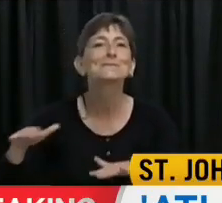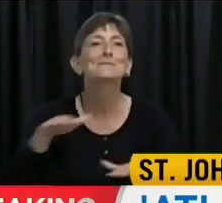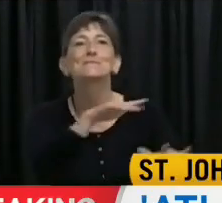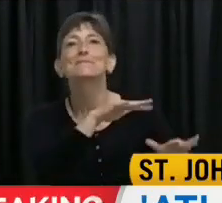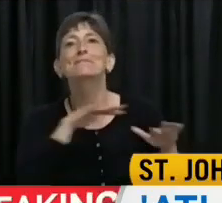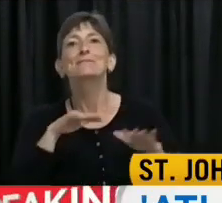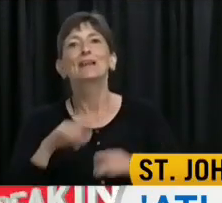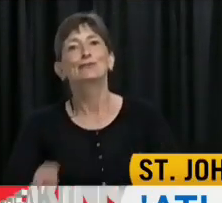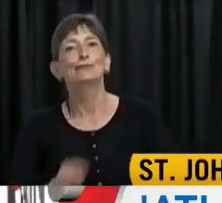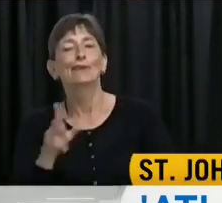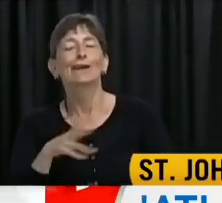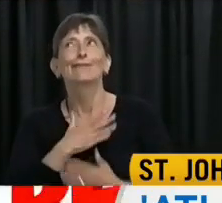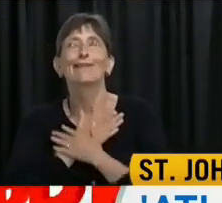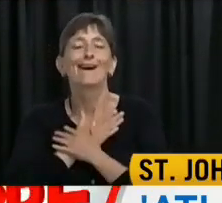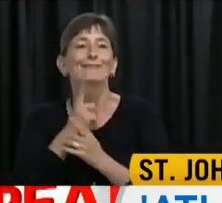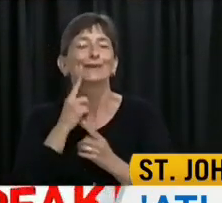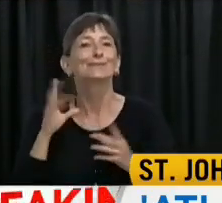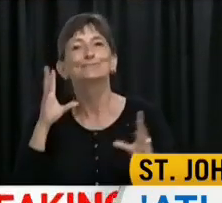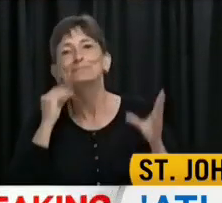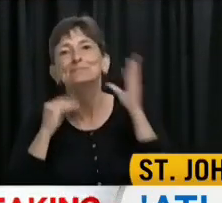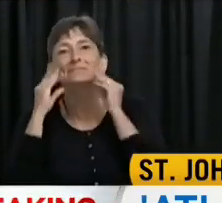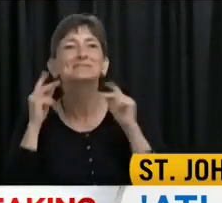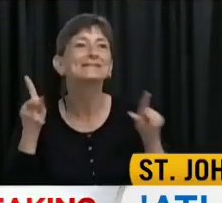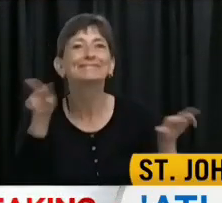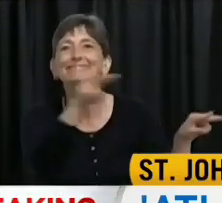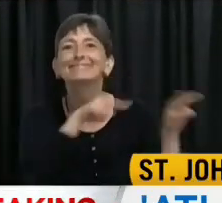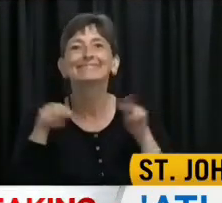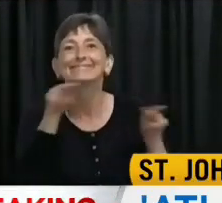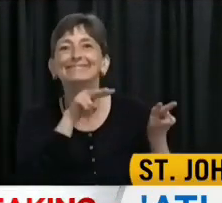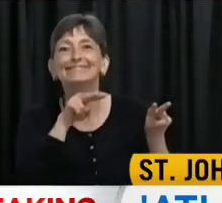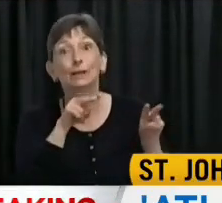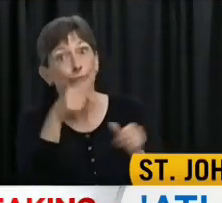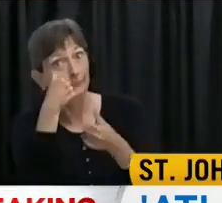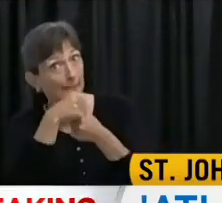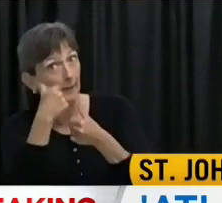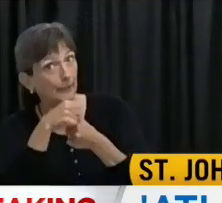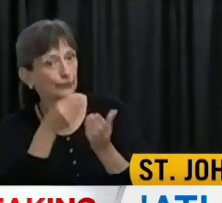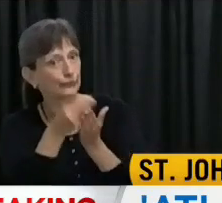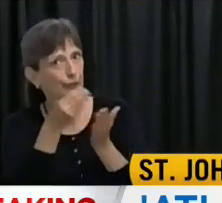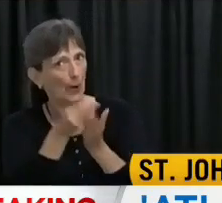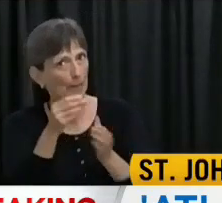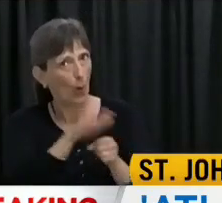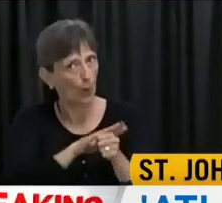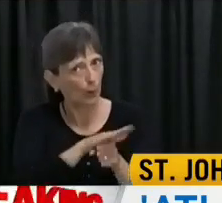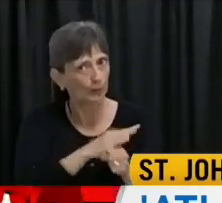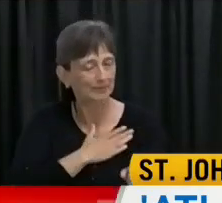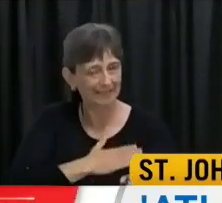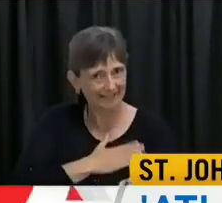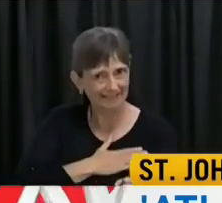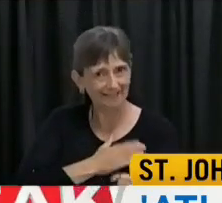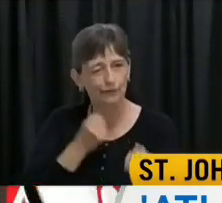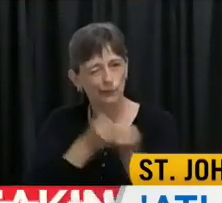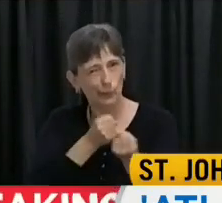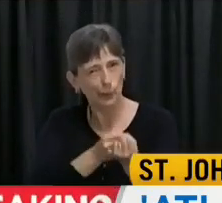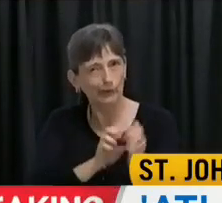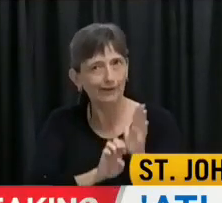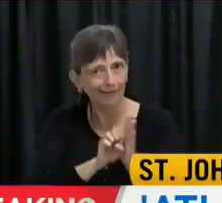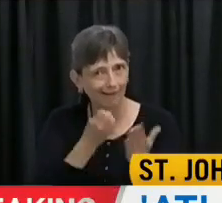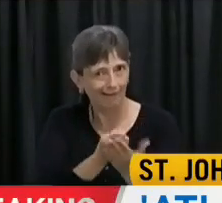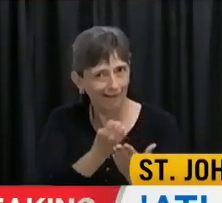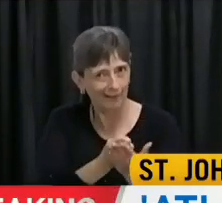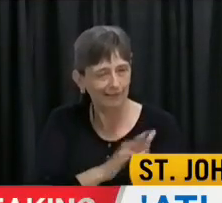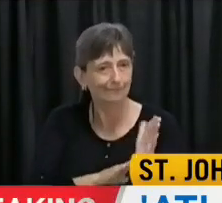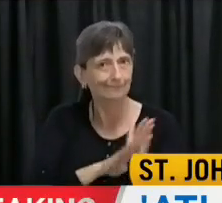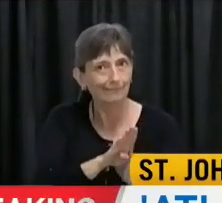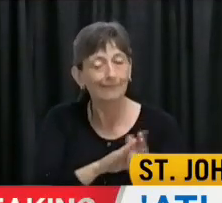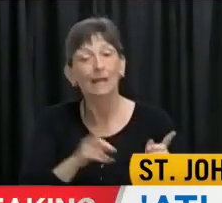we all love and we call home, let's also remember to shop and support local businesses. Let's take some time to think about where you